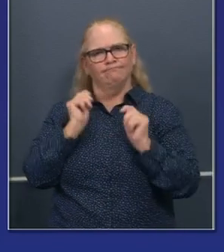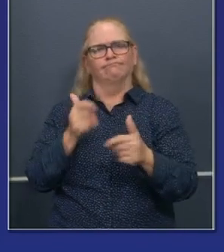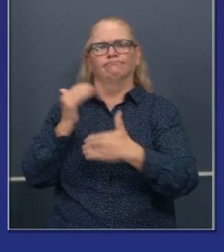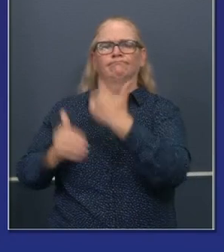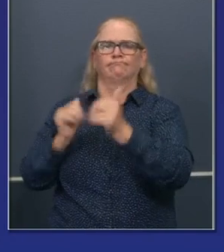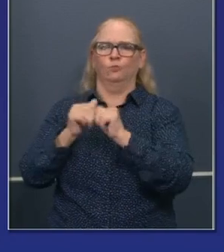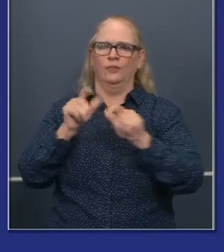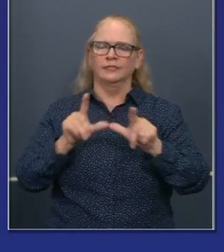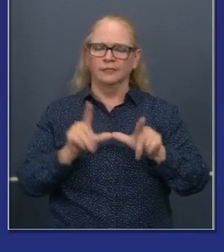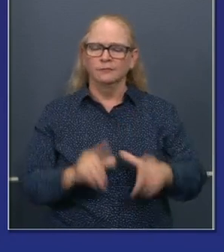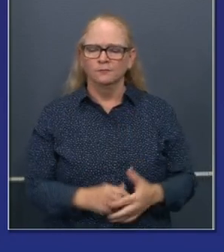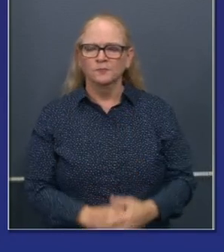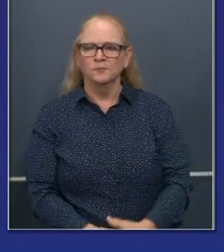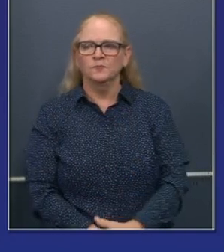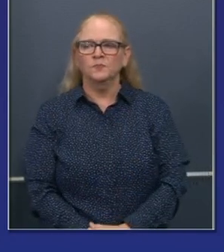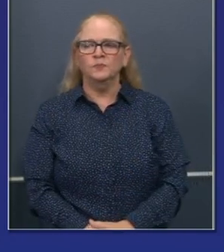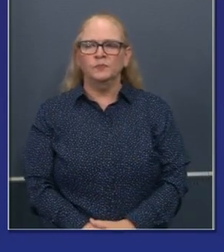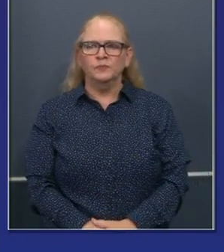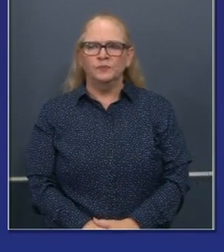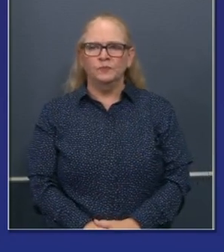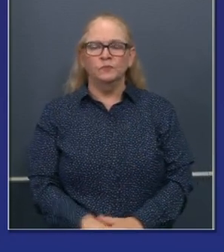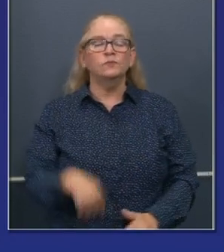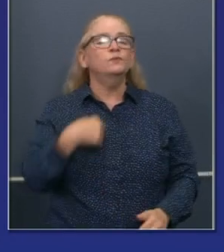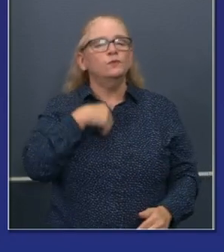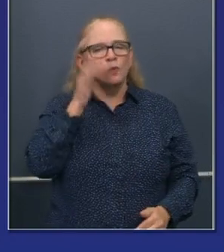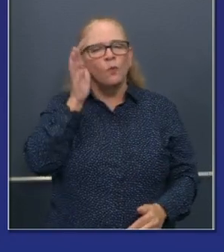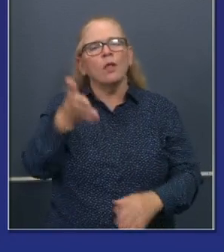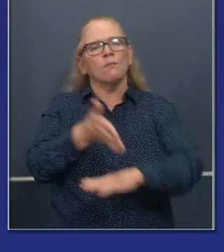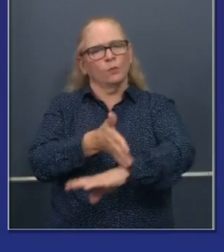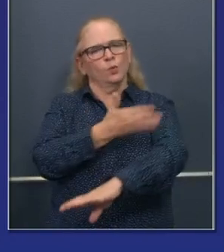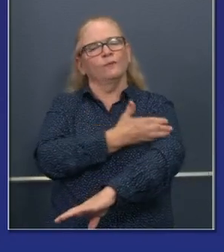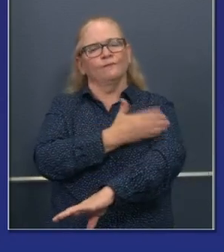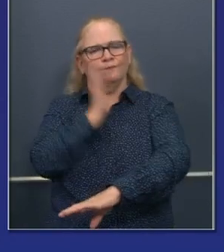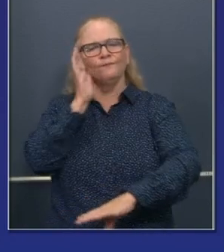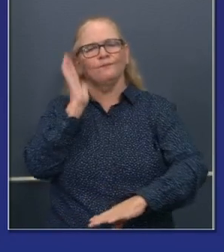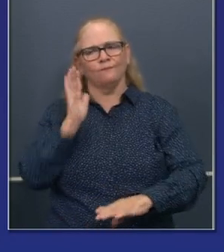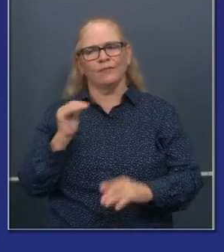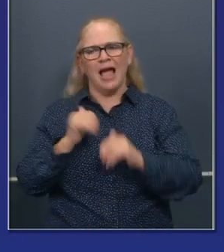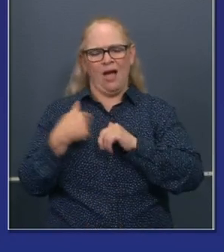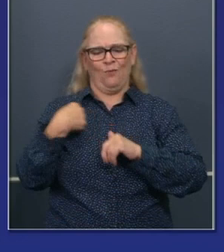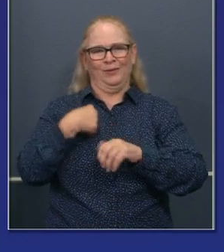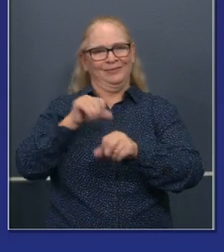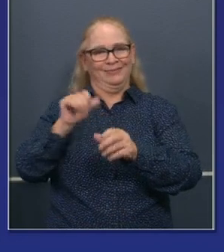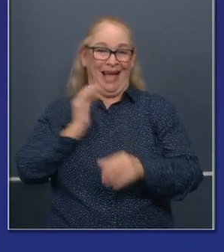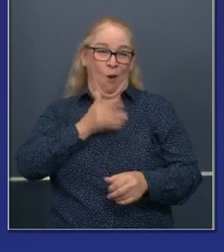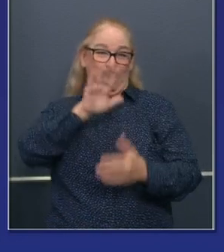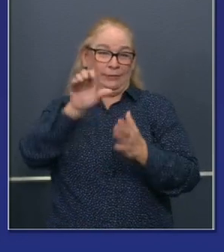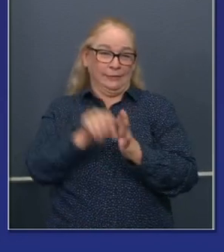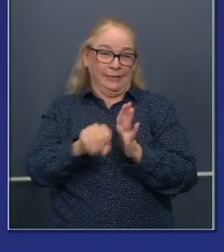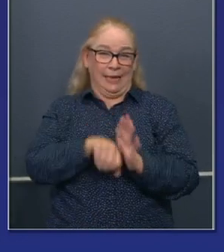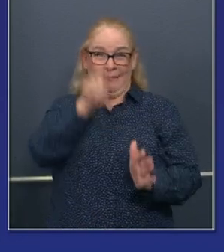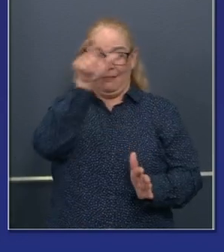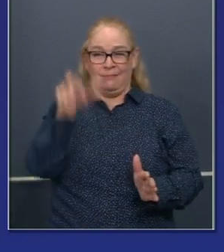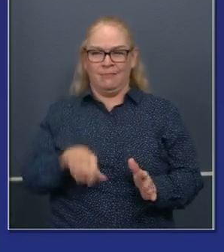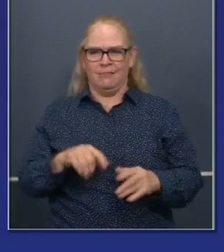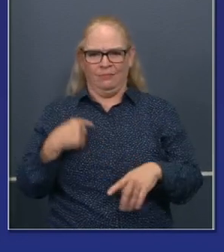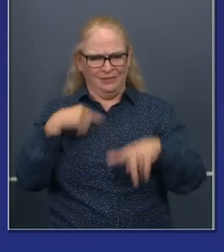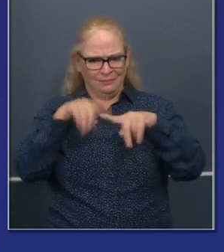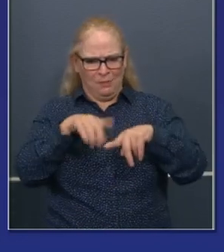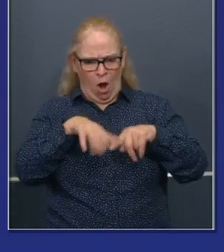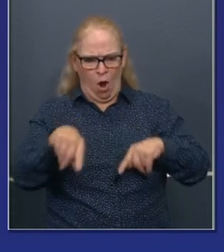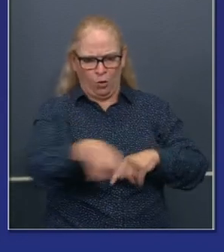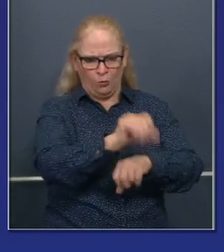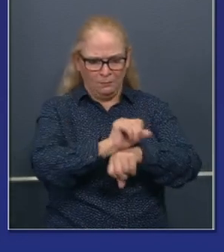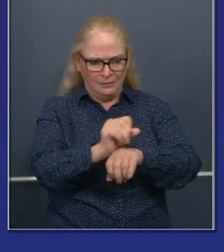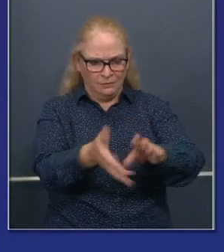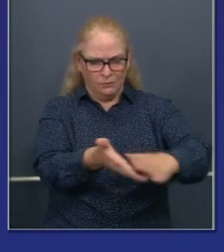more customer service oriented in terms of how we provide services in the state. We talked about this on Monday, uh, across